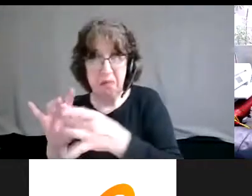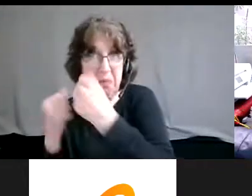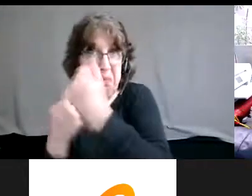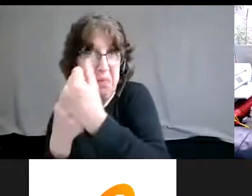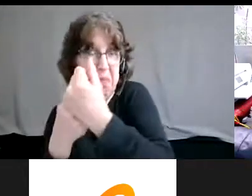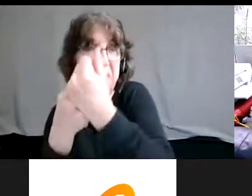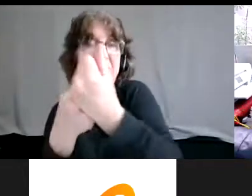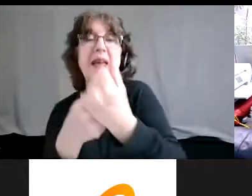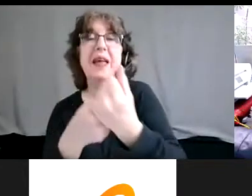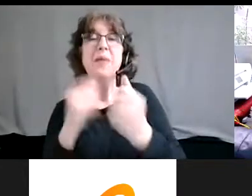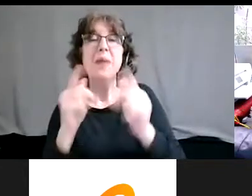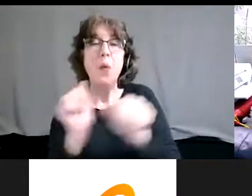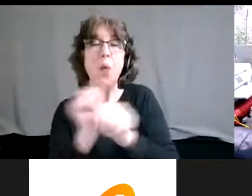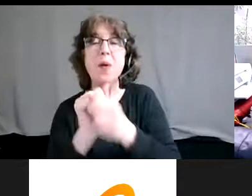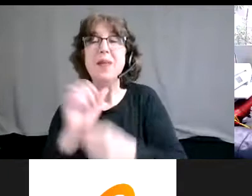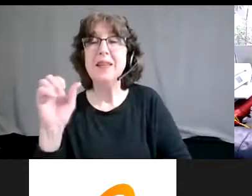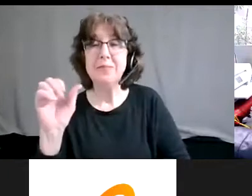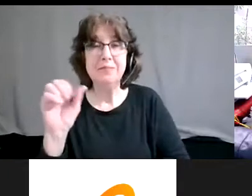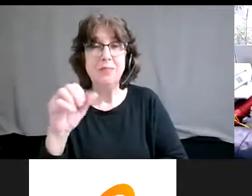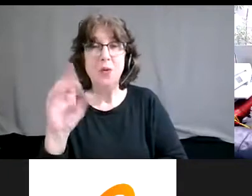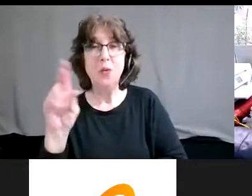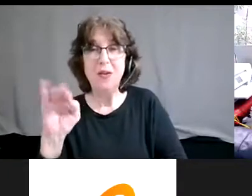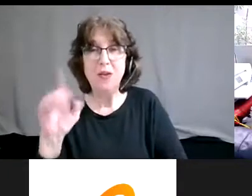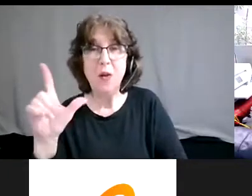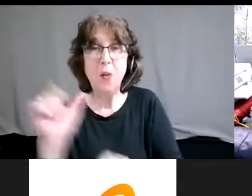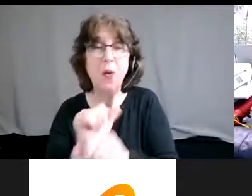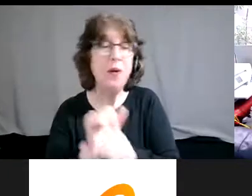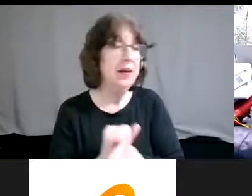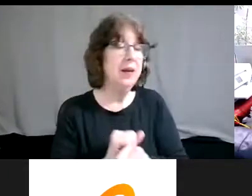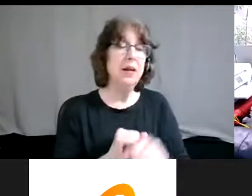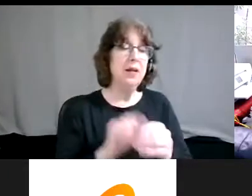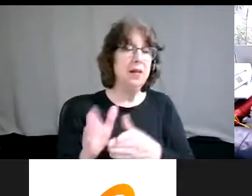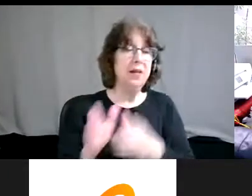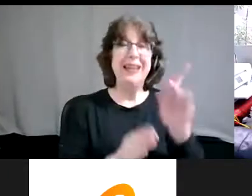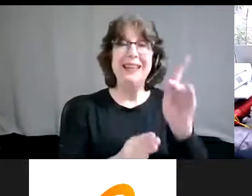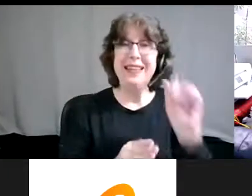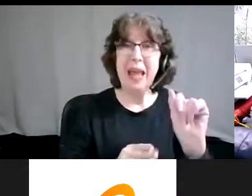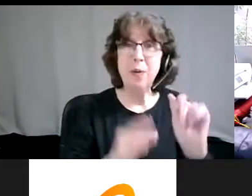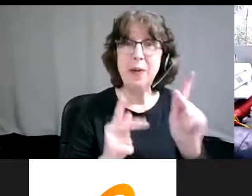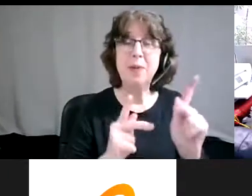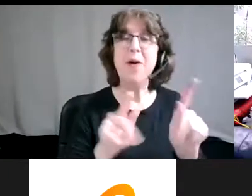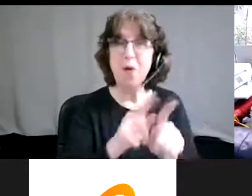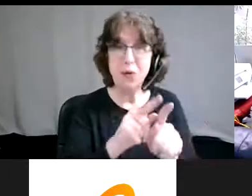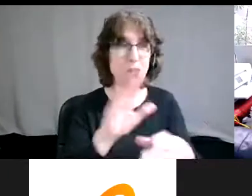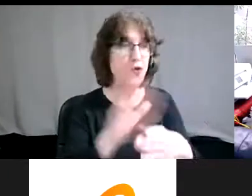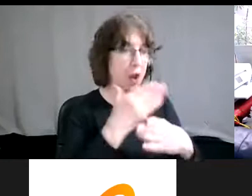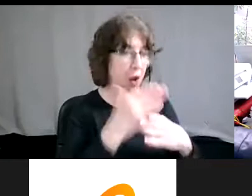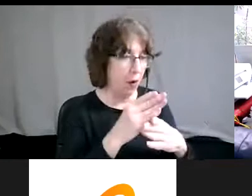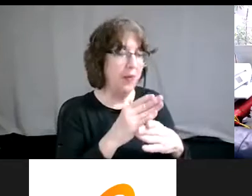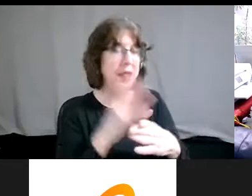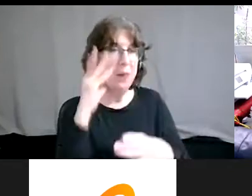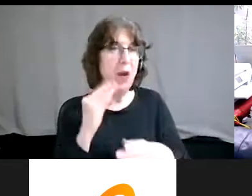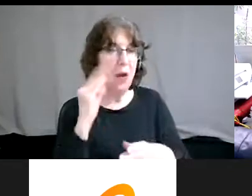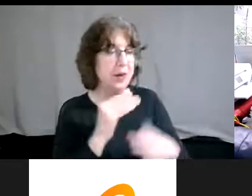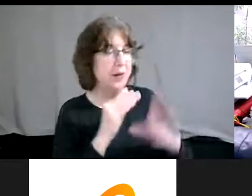-racism work. And disabled folks are definitely going to share the experiences of ableism and